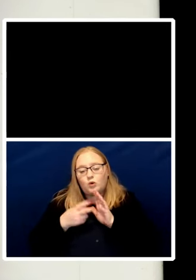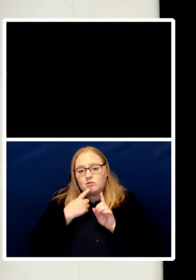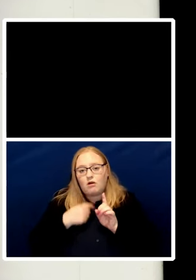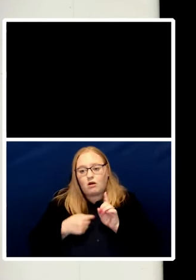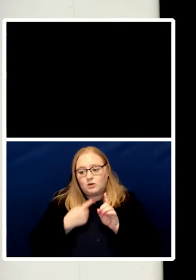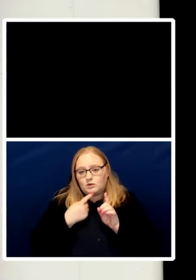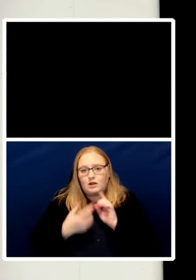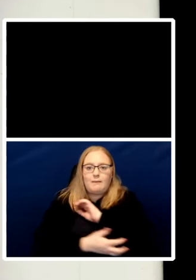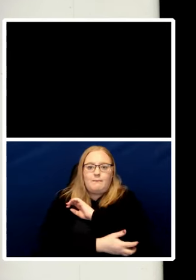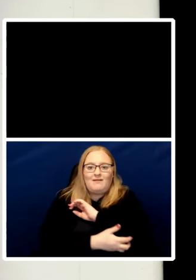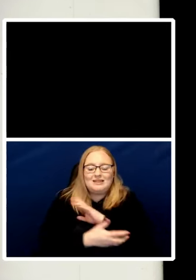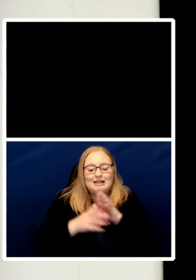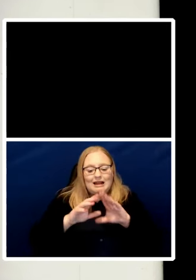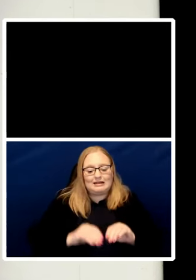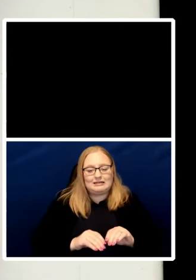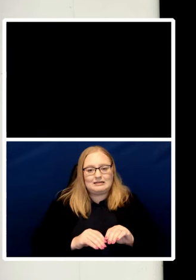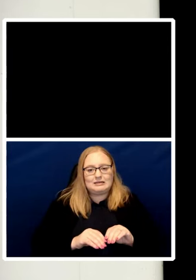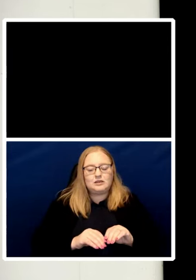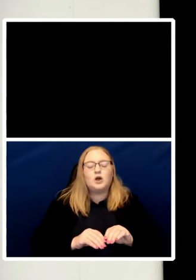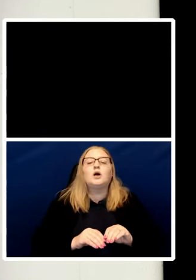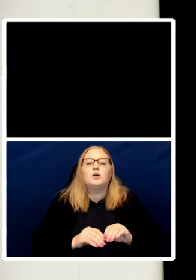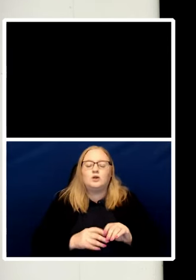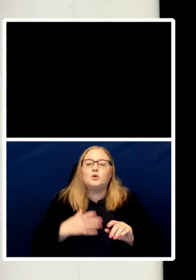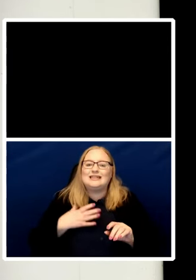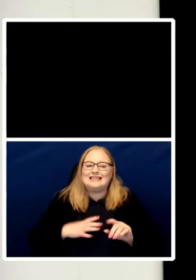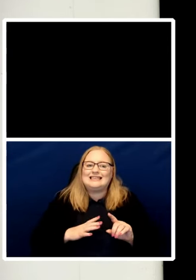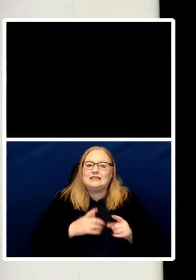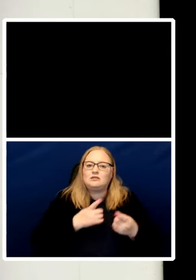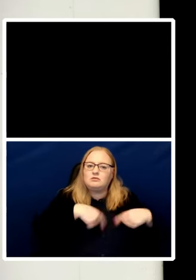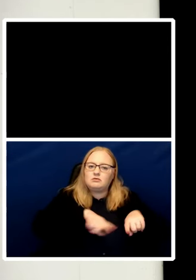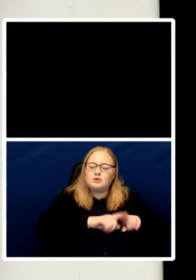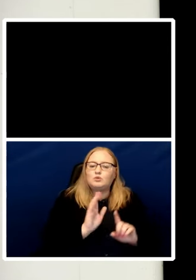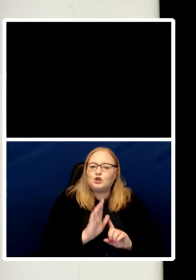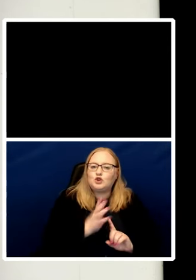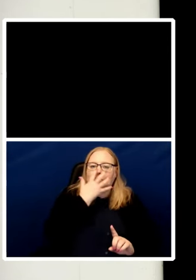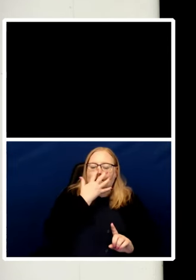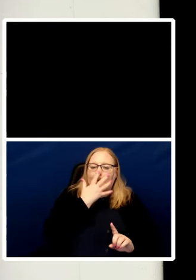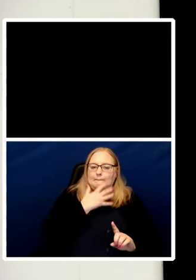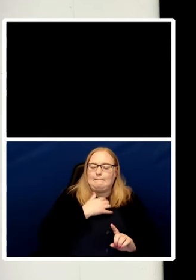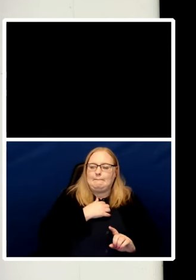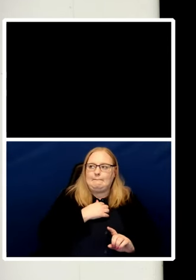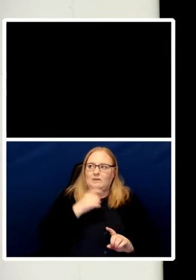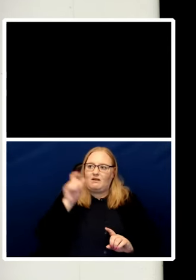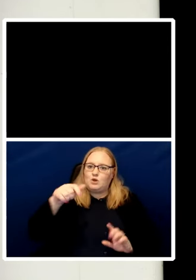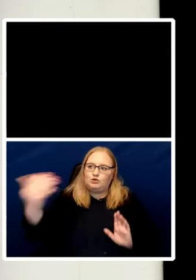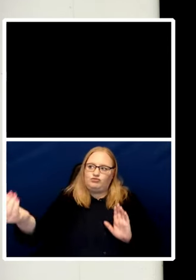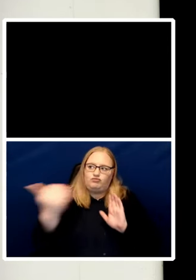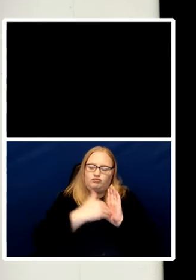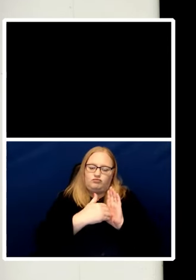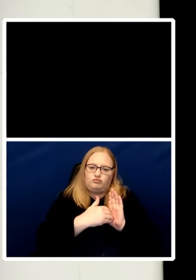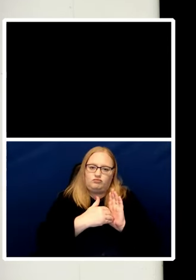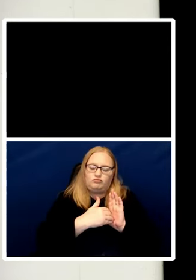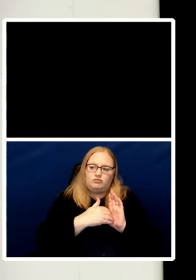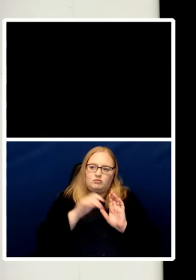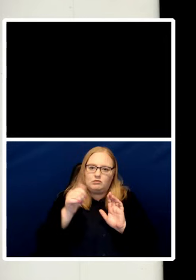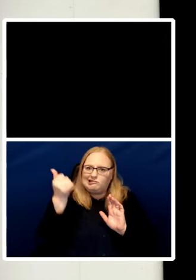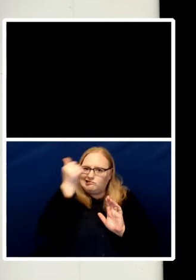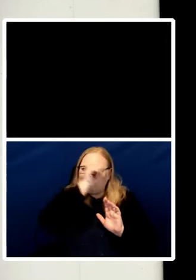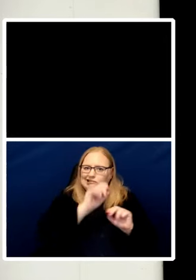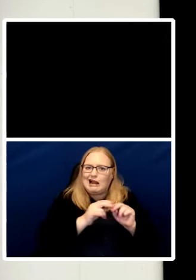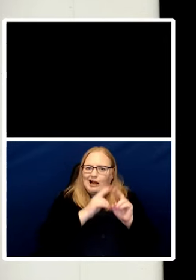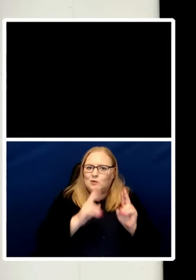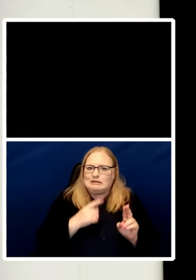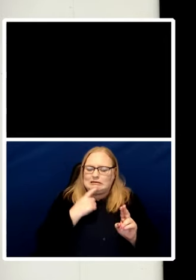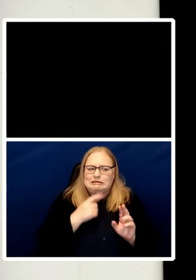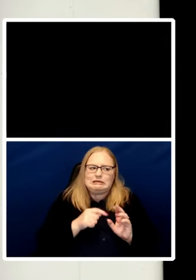standards shame we need to be shamed by the arrival of a person whose expertise in housing tells us that we have the most